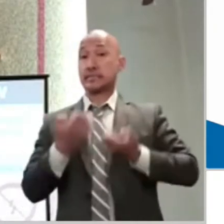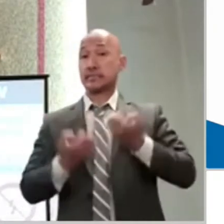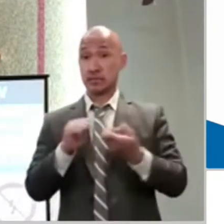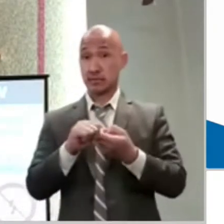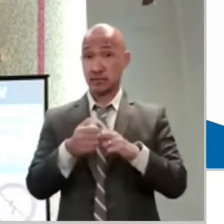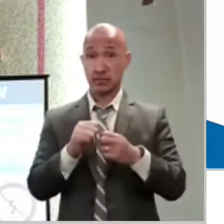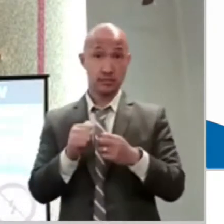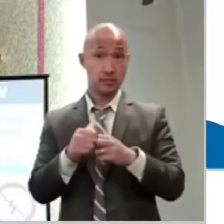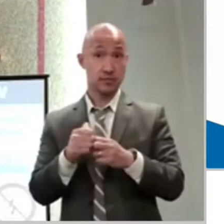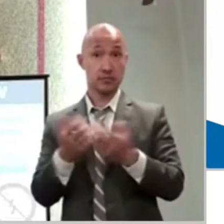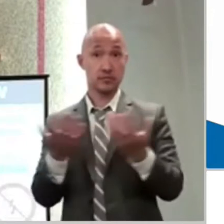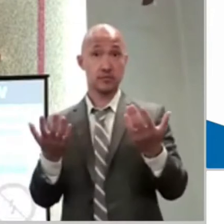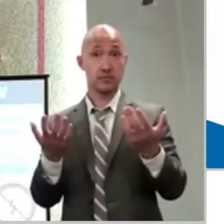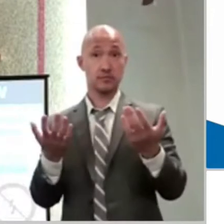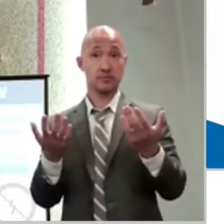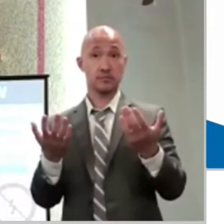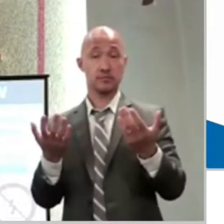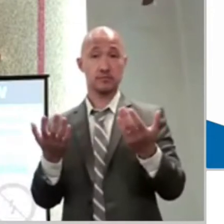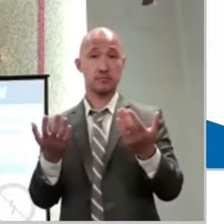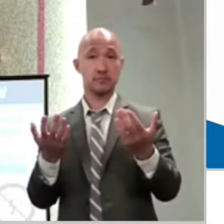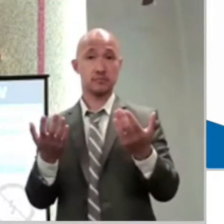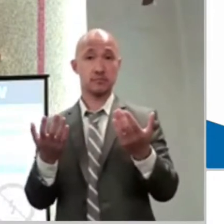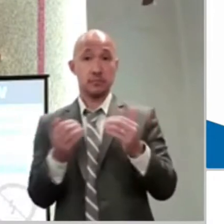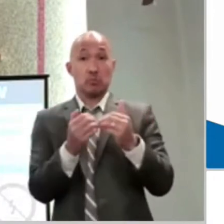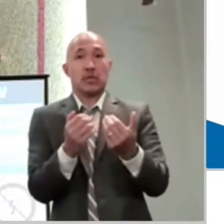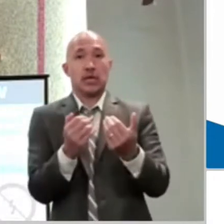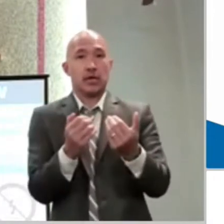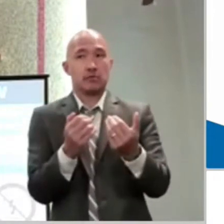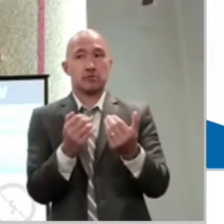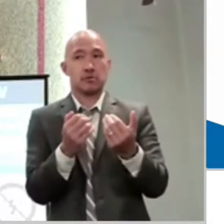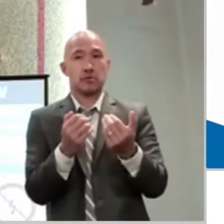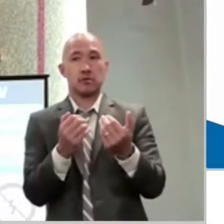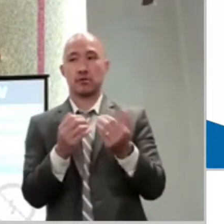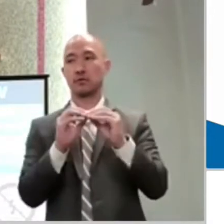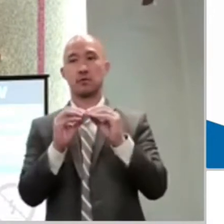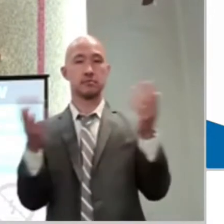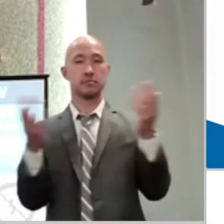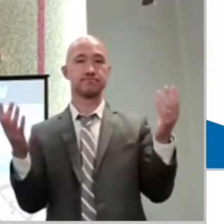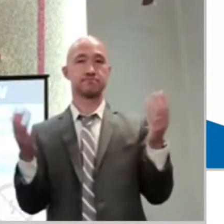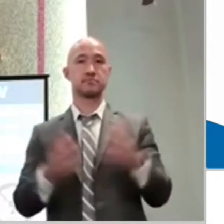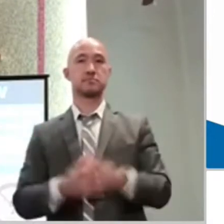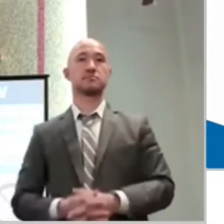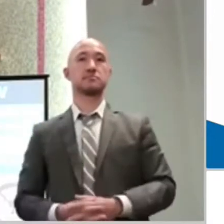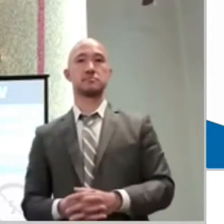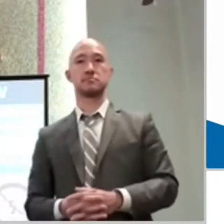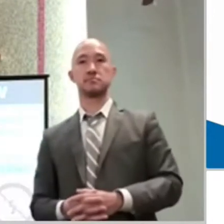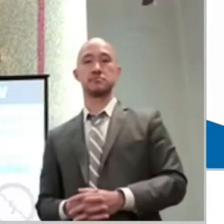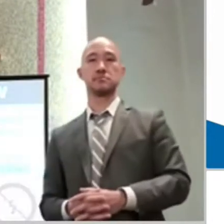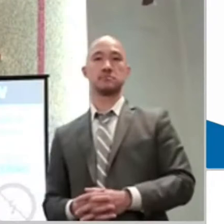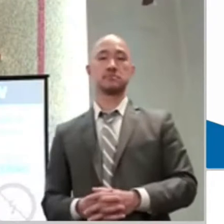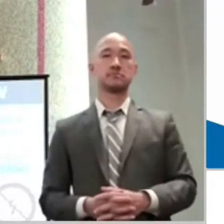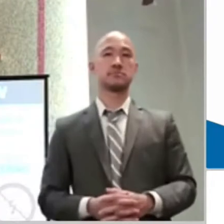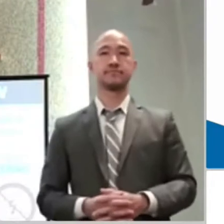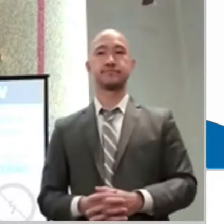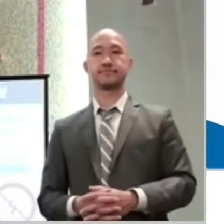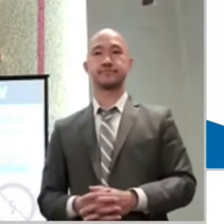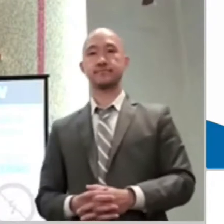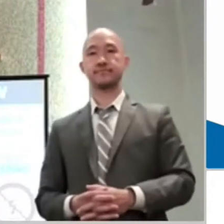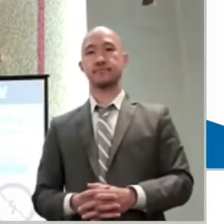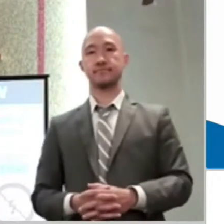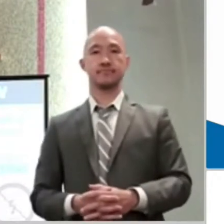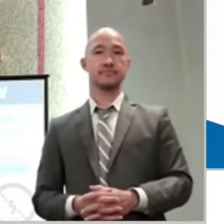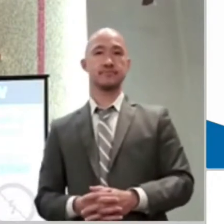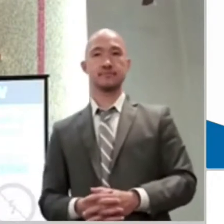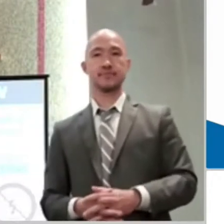But we have no idea, you know, how to fix that, how to make it better. How can I make it better? And sometimes we're